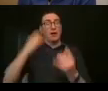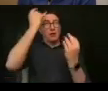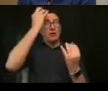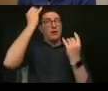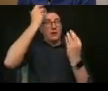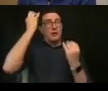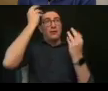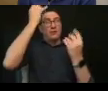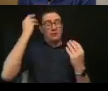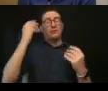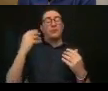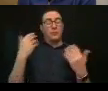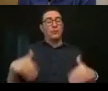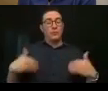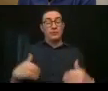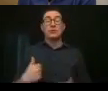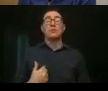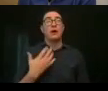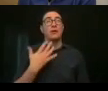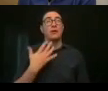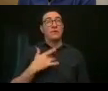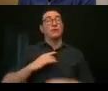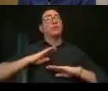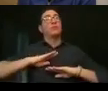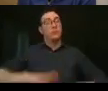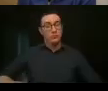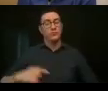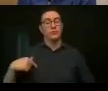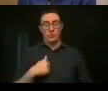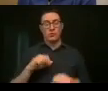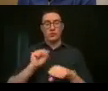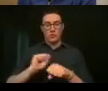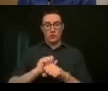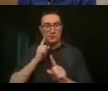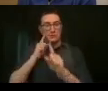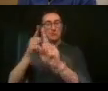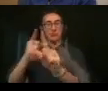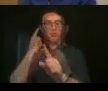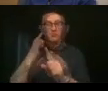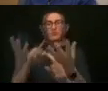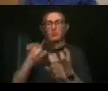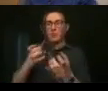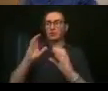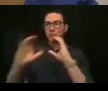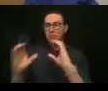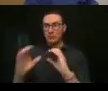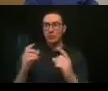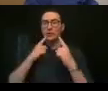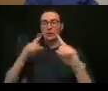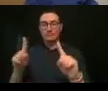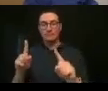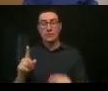same time. So I'm so thankful that we're working on this. I feel very fortunate that we are able to